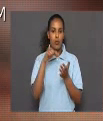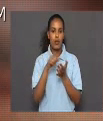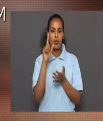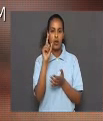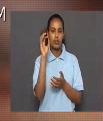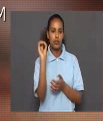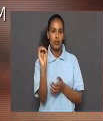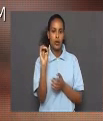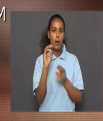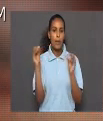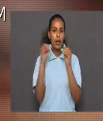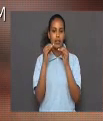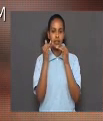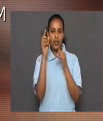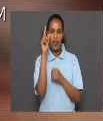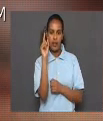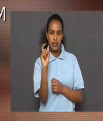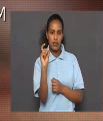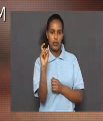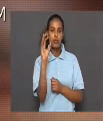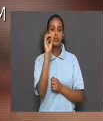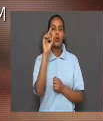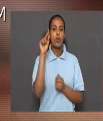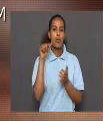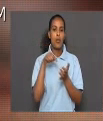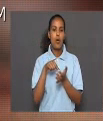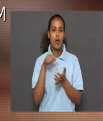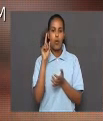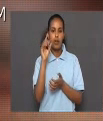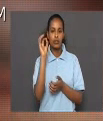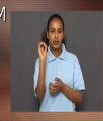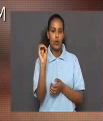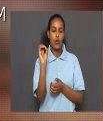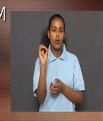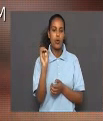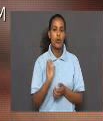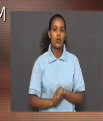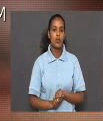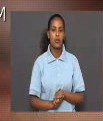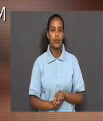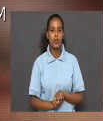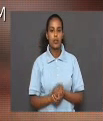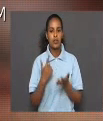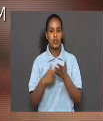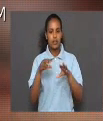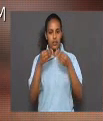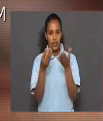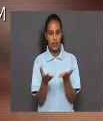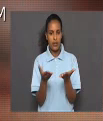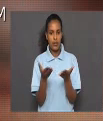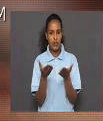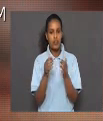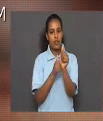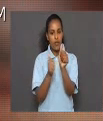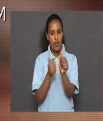.10 plus x to 0.10. This gives